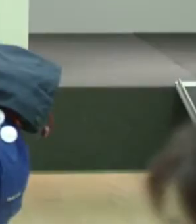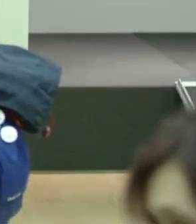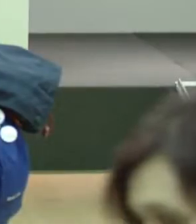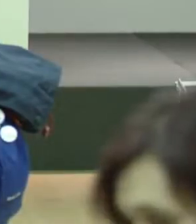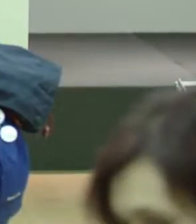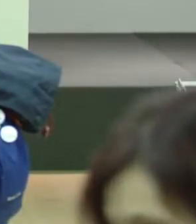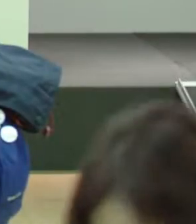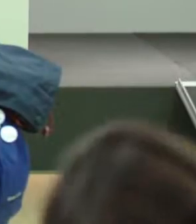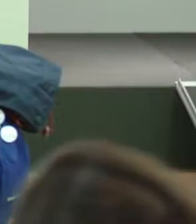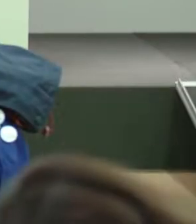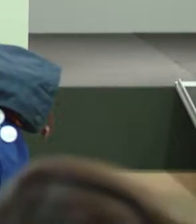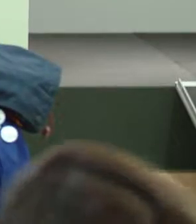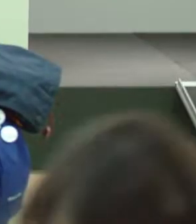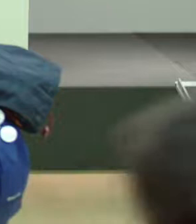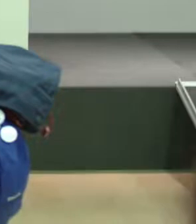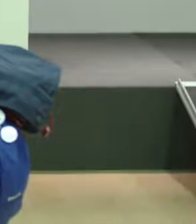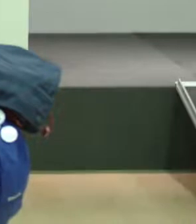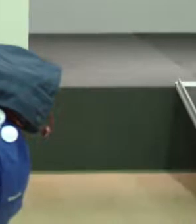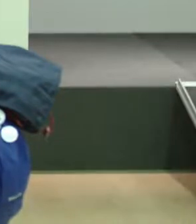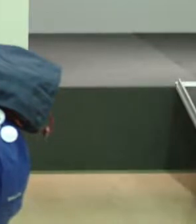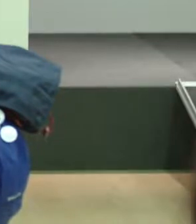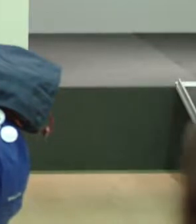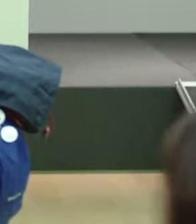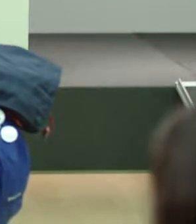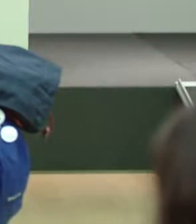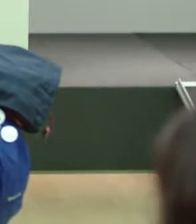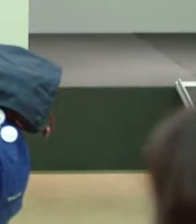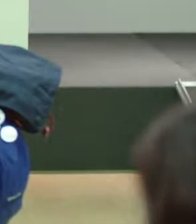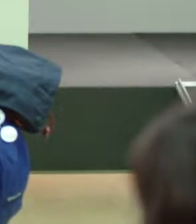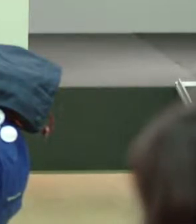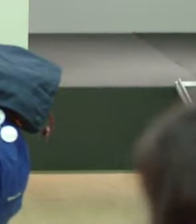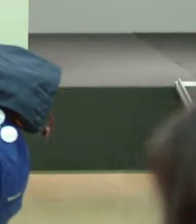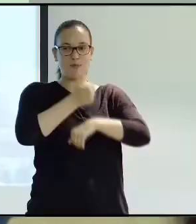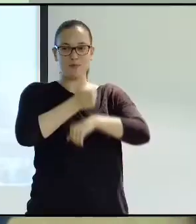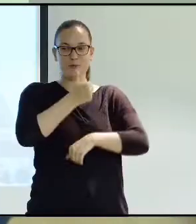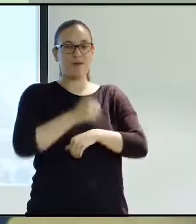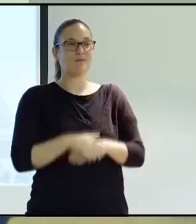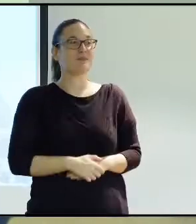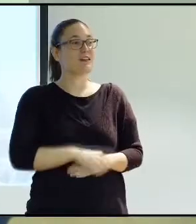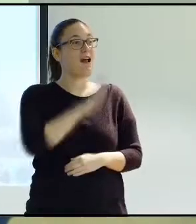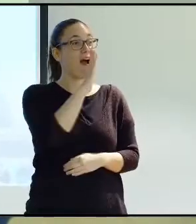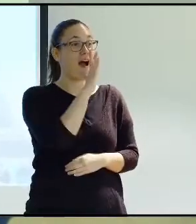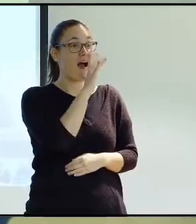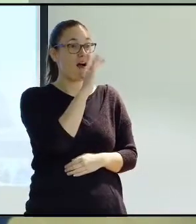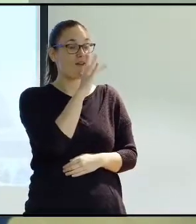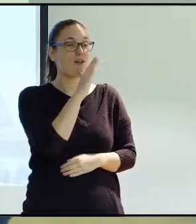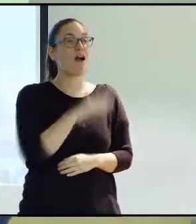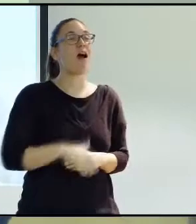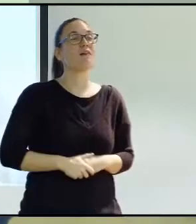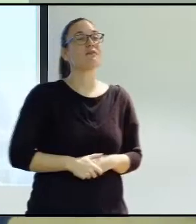You have already taken your seats, and now,